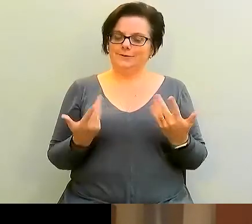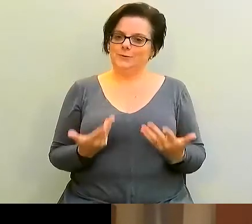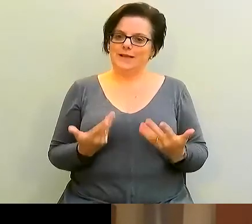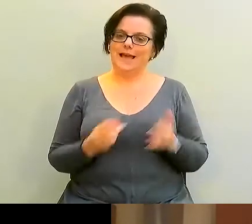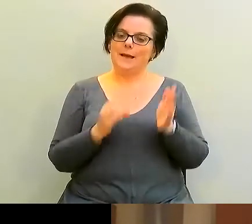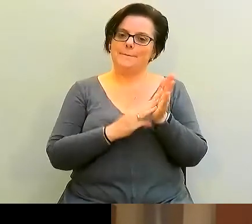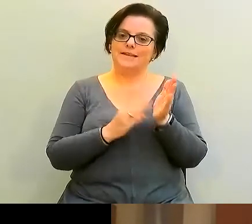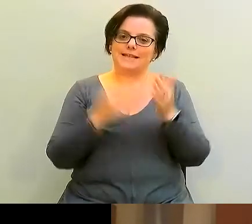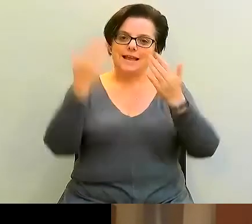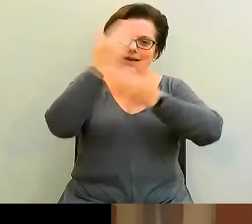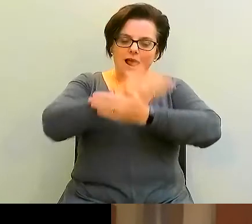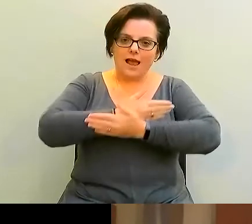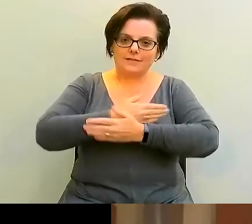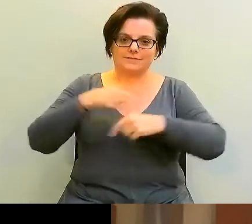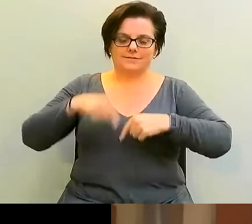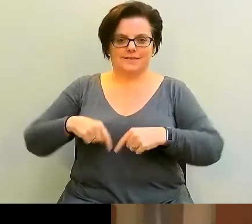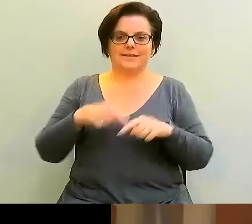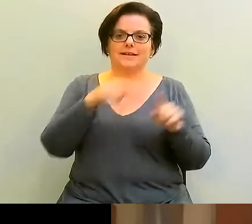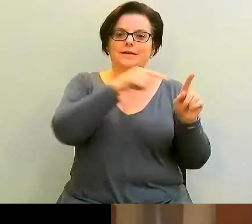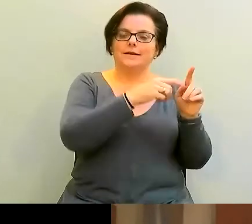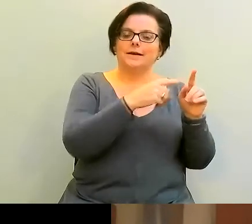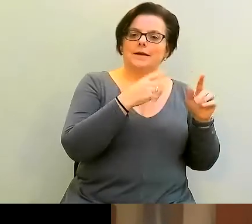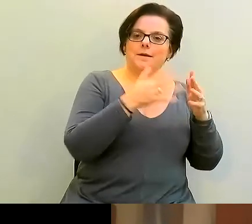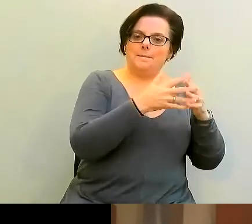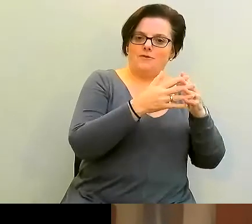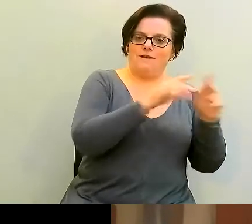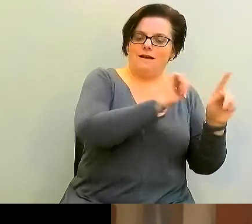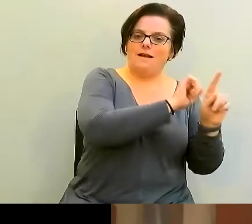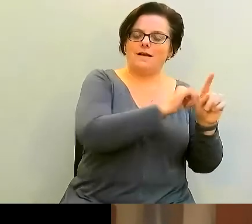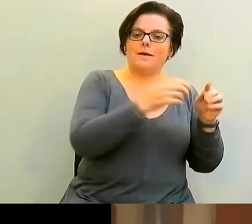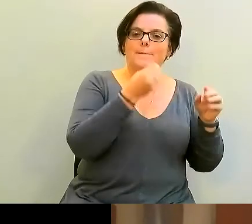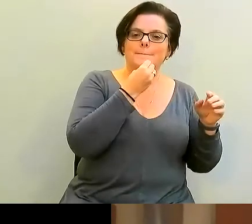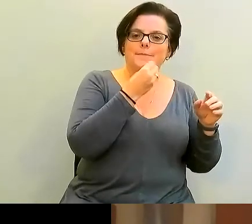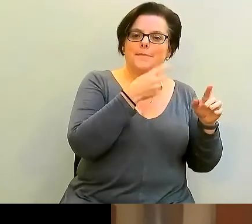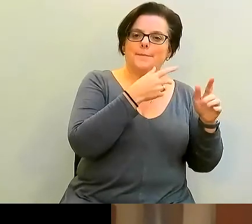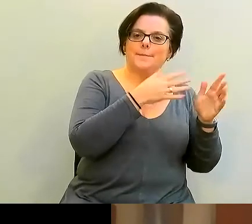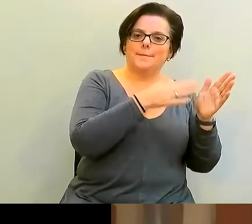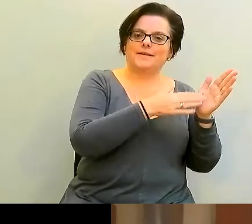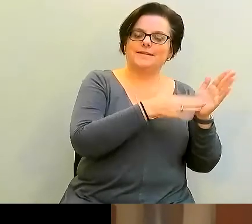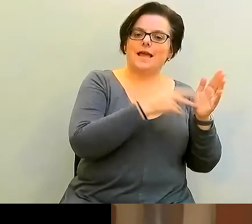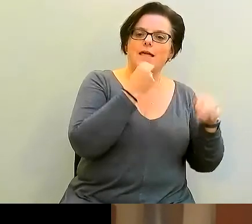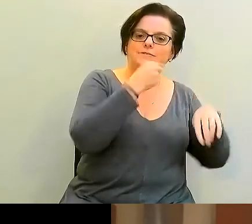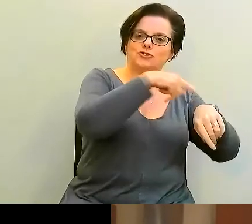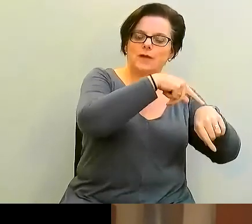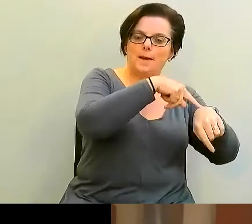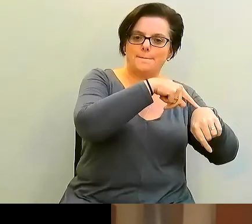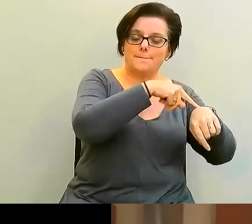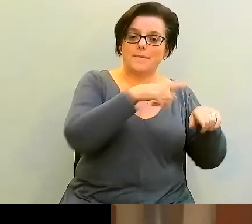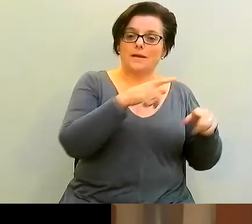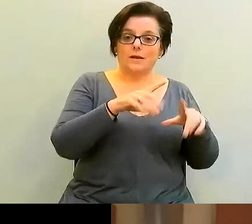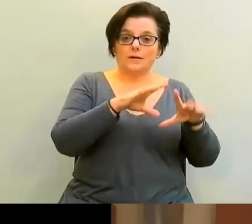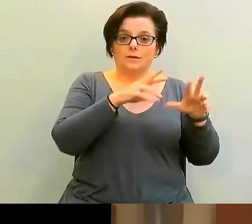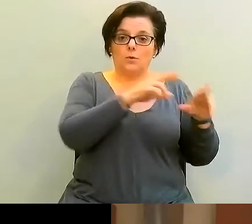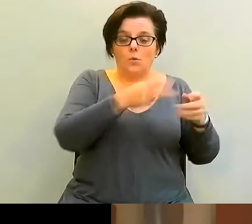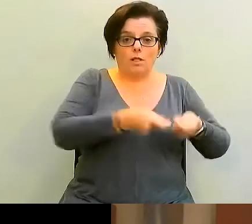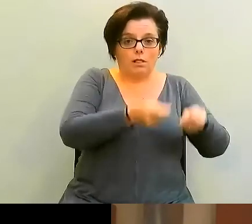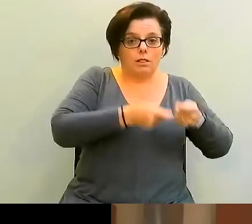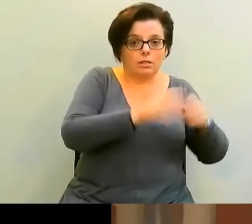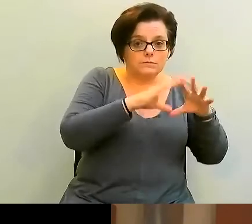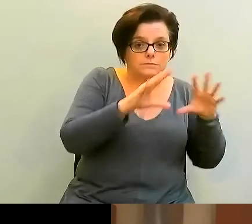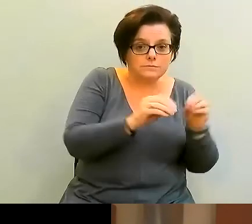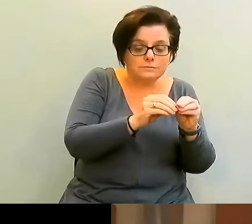night in Boston on a Monday lunchtime. So Uma's going to have a lunch prepared by the end of this. And hopefully all of you, if you've got your